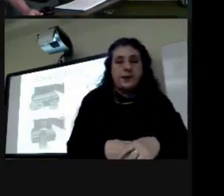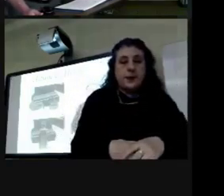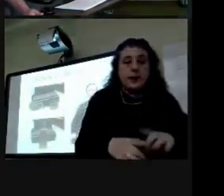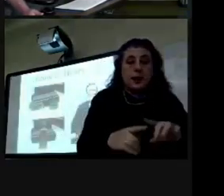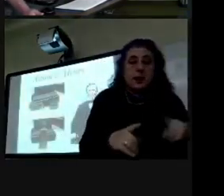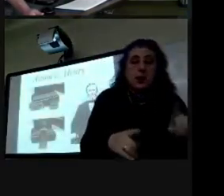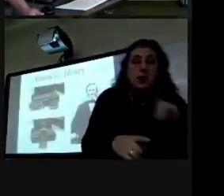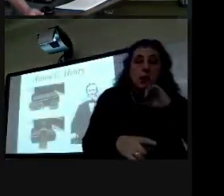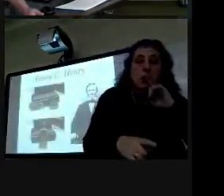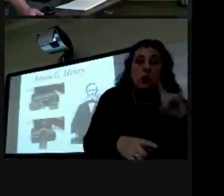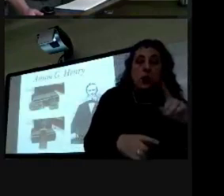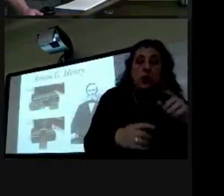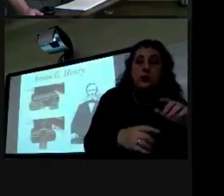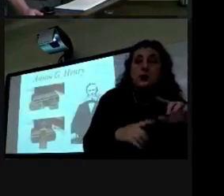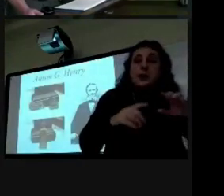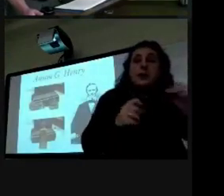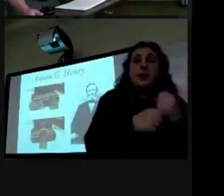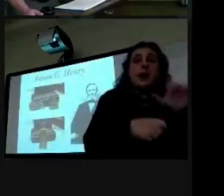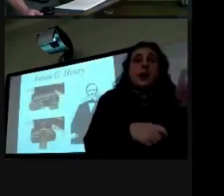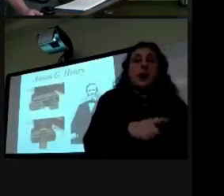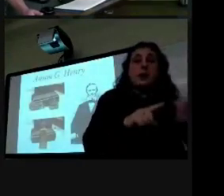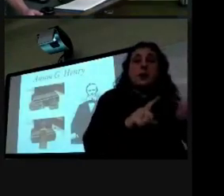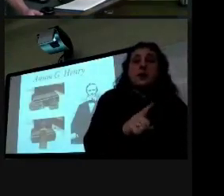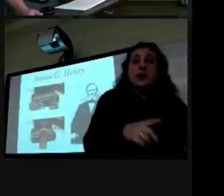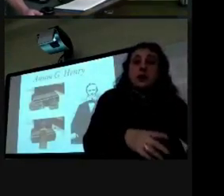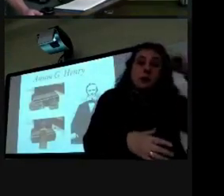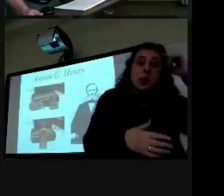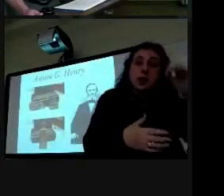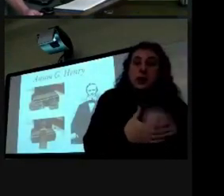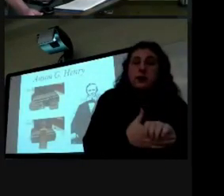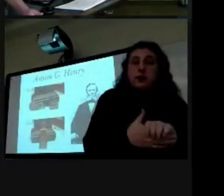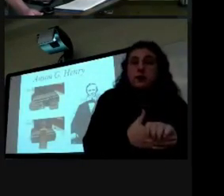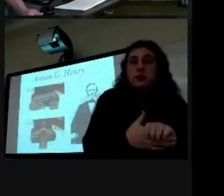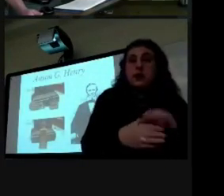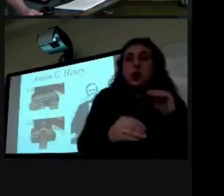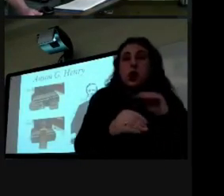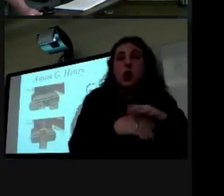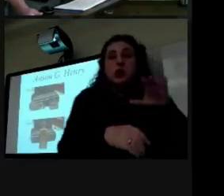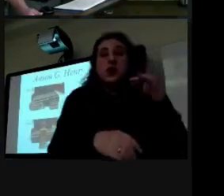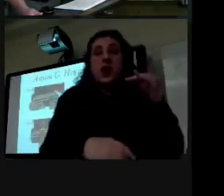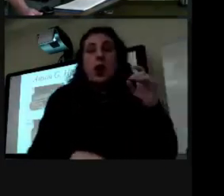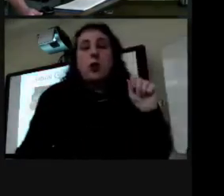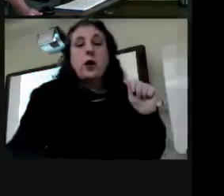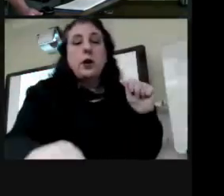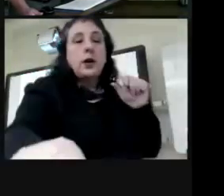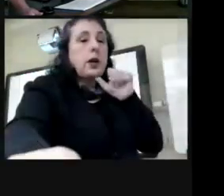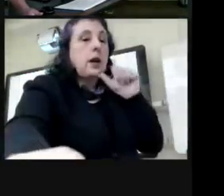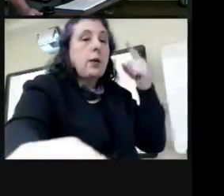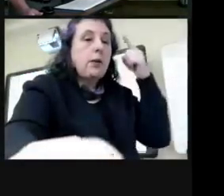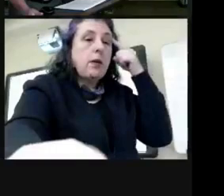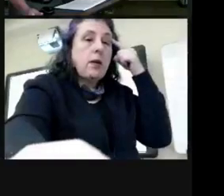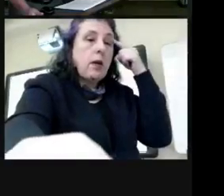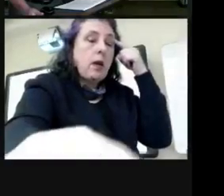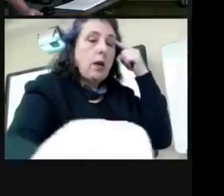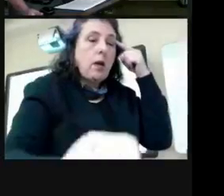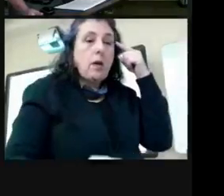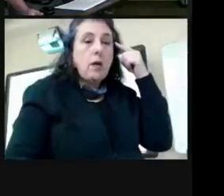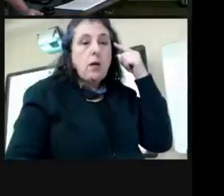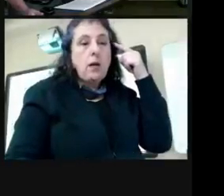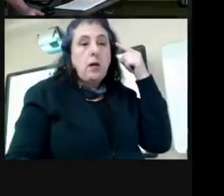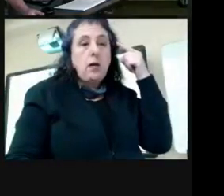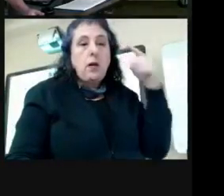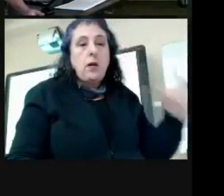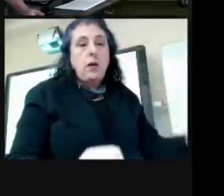but what really set him apart was his belief in the cause of cholera he didn't believe in miasmas he thought it was called